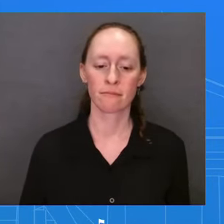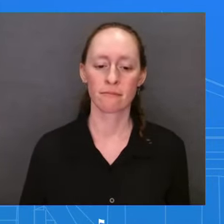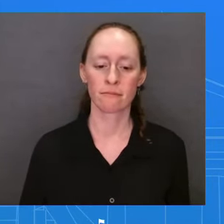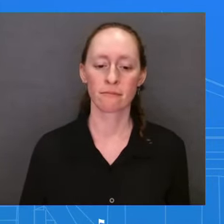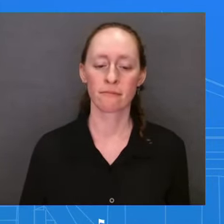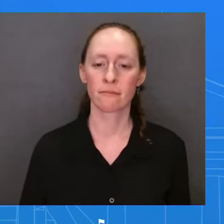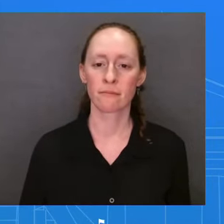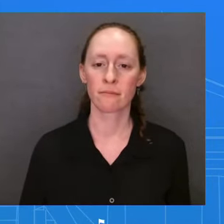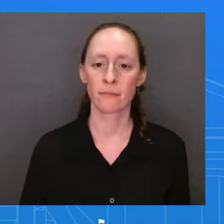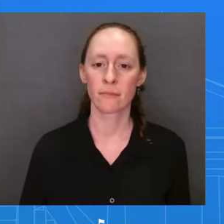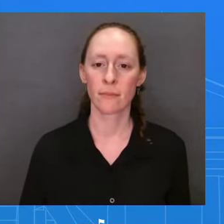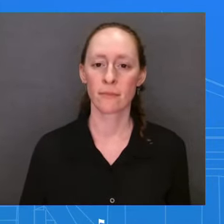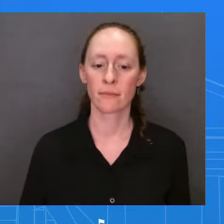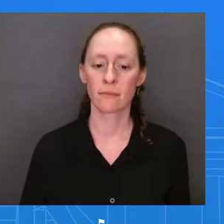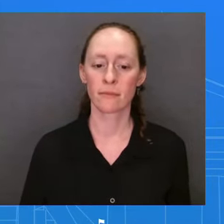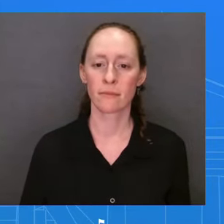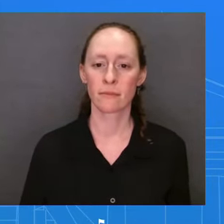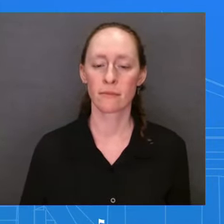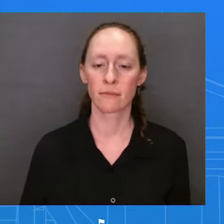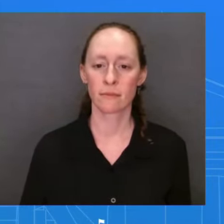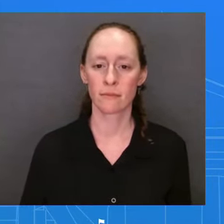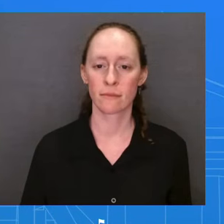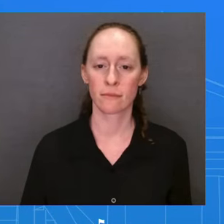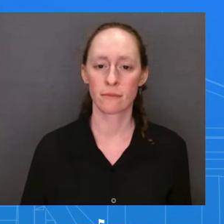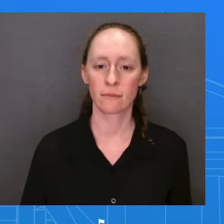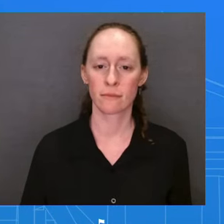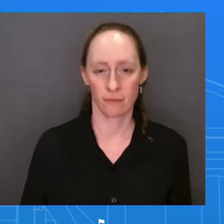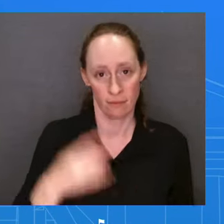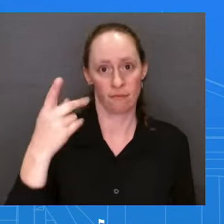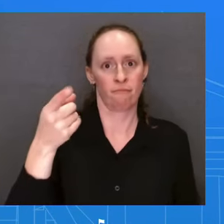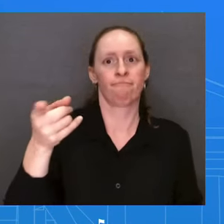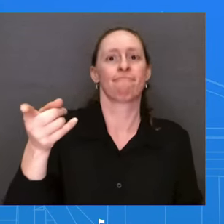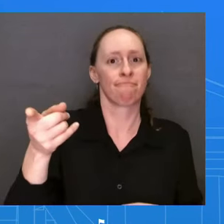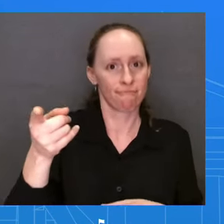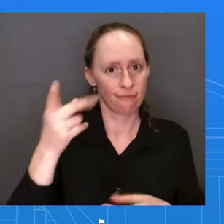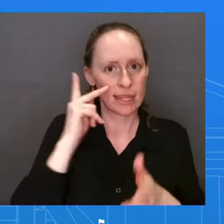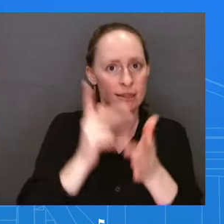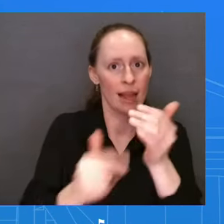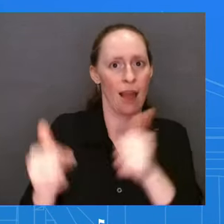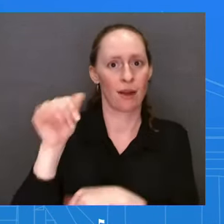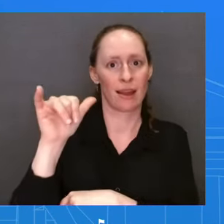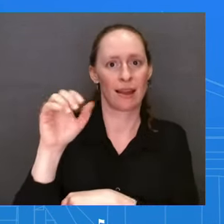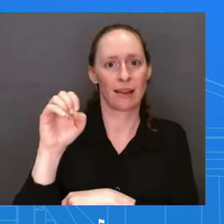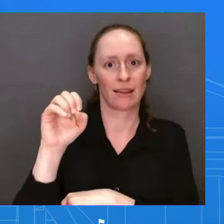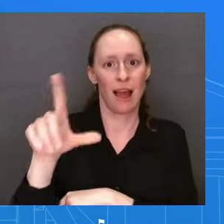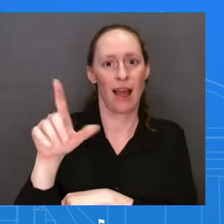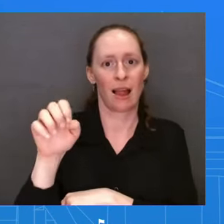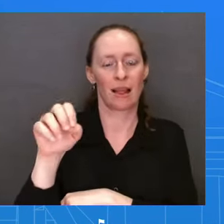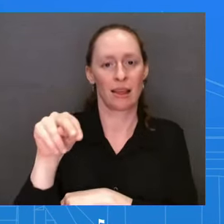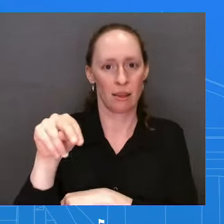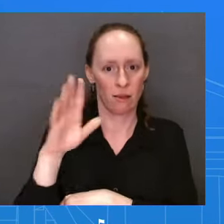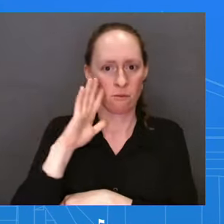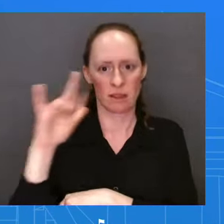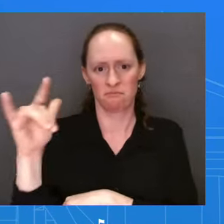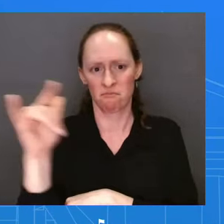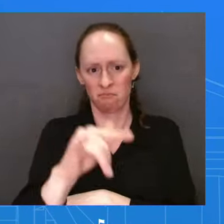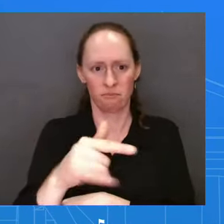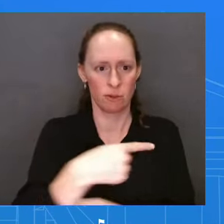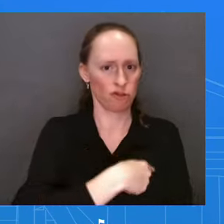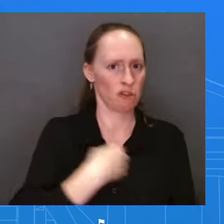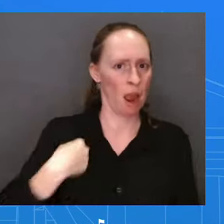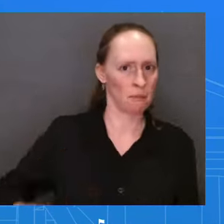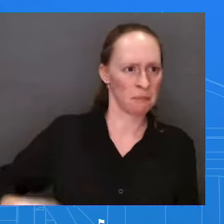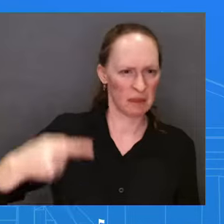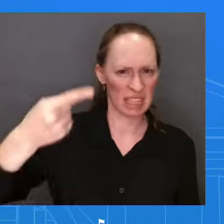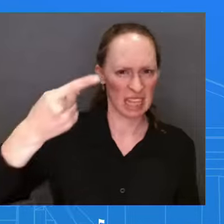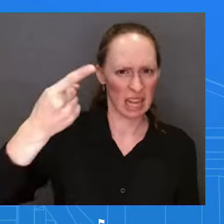week, and I'm wondering about what, you know, your plans are, what your thinking is about